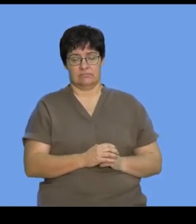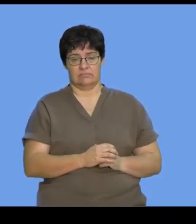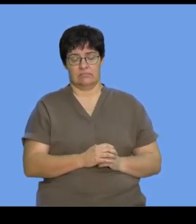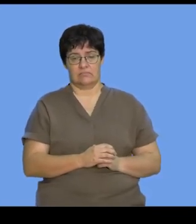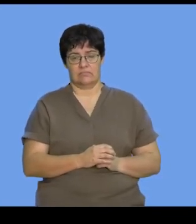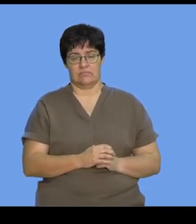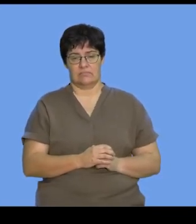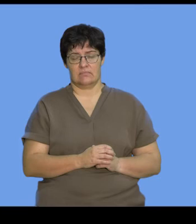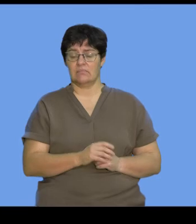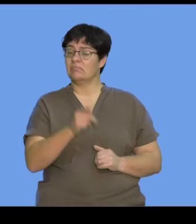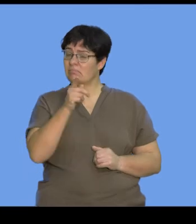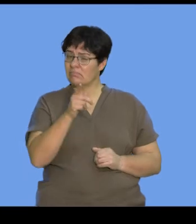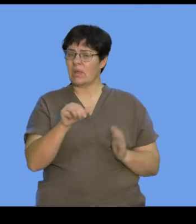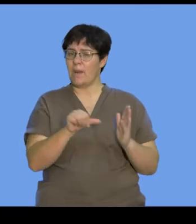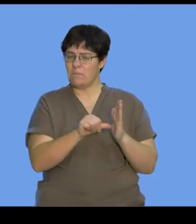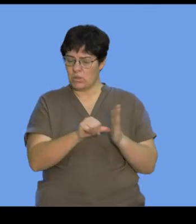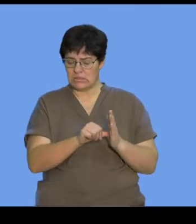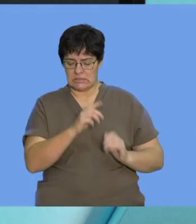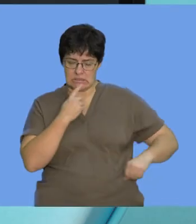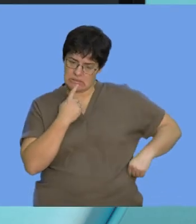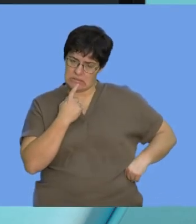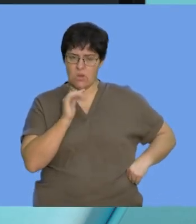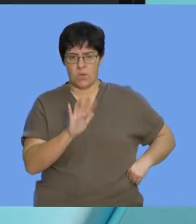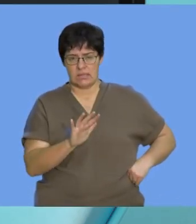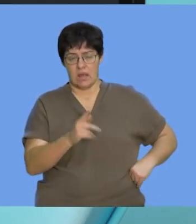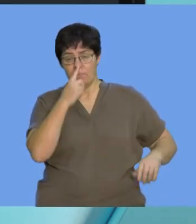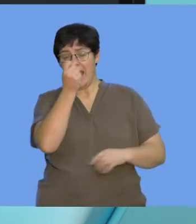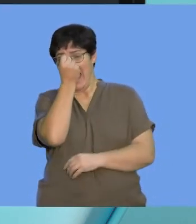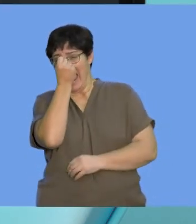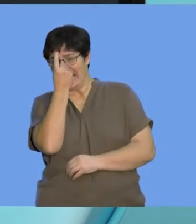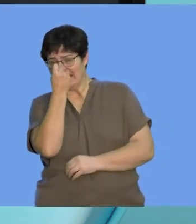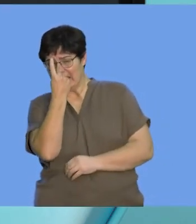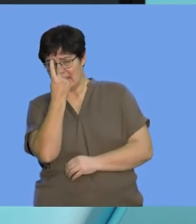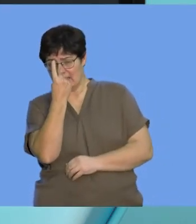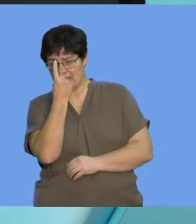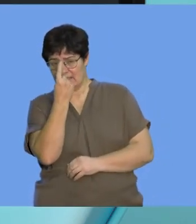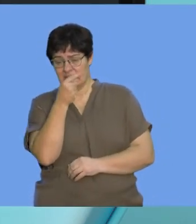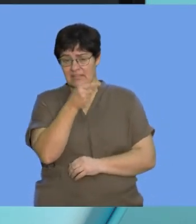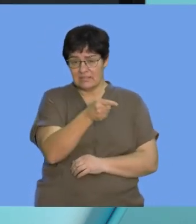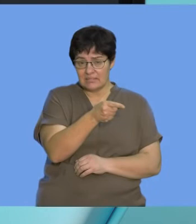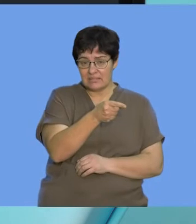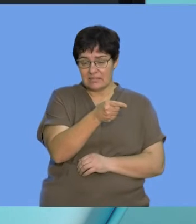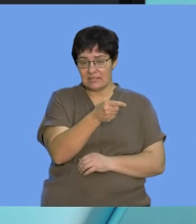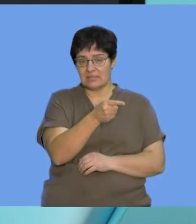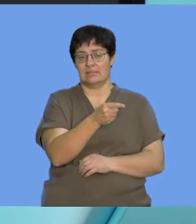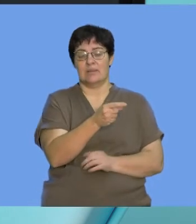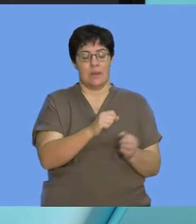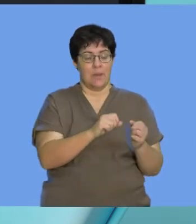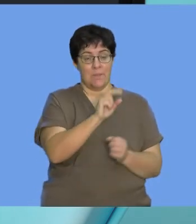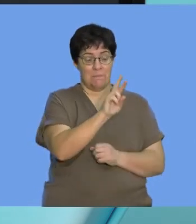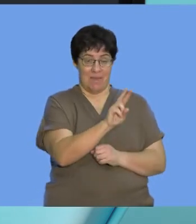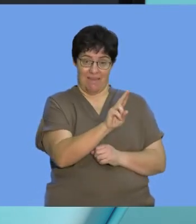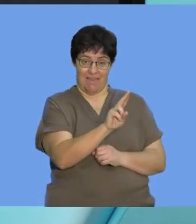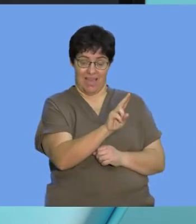Now, guys, it's important that we pause at this point. And using our understanding of the complementary base pairs,